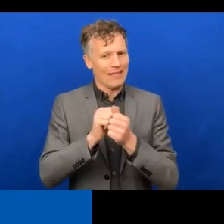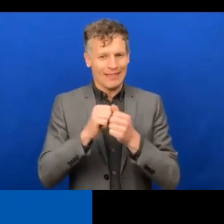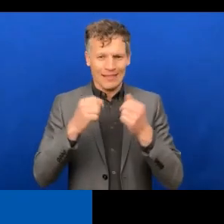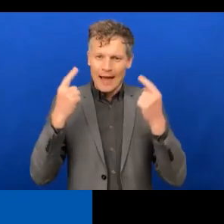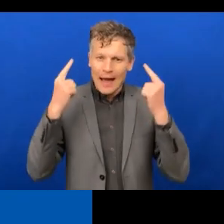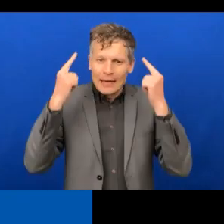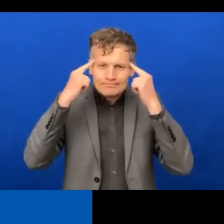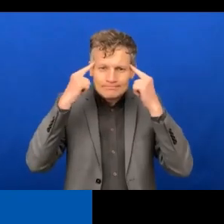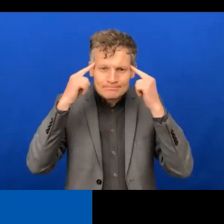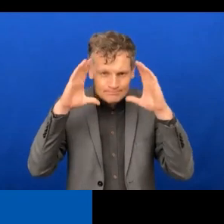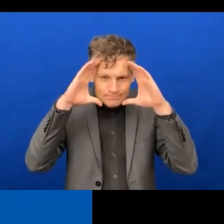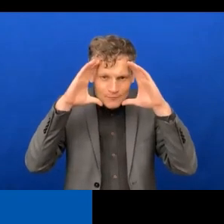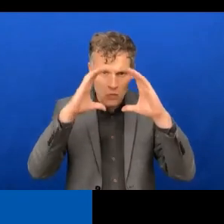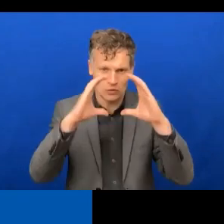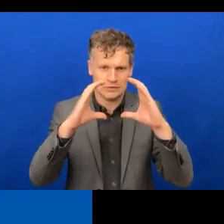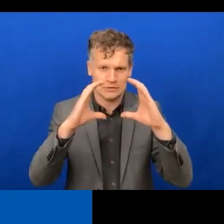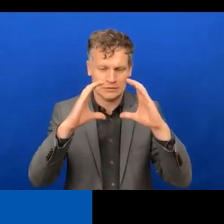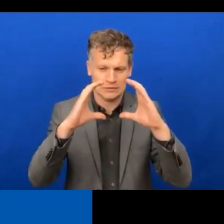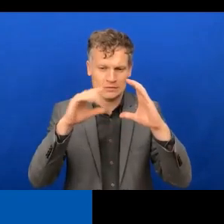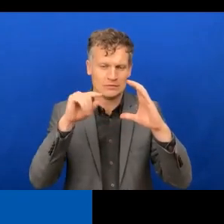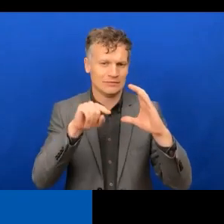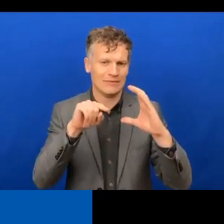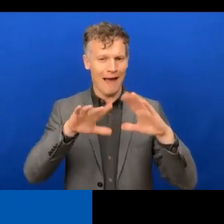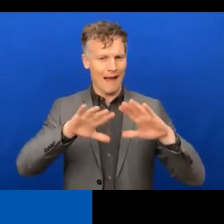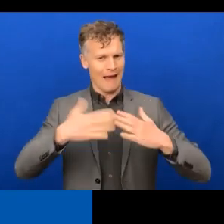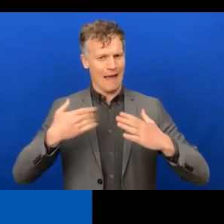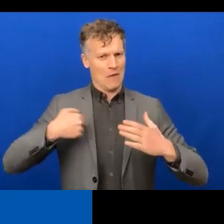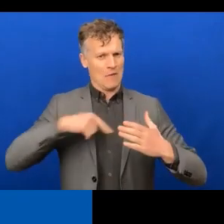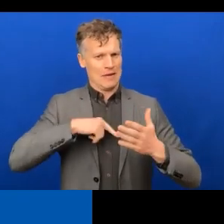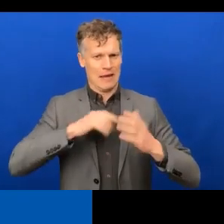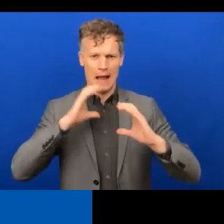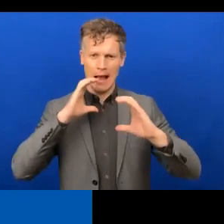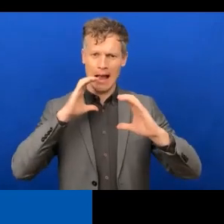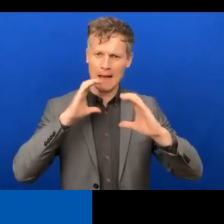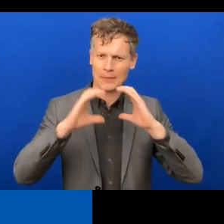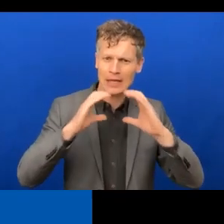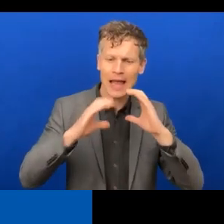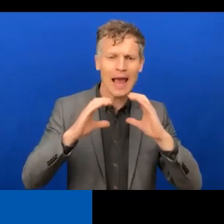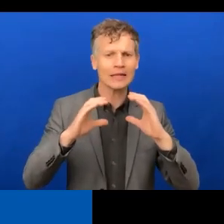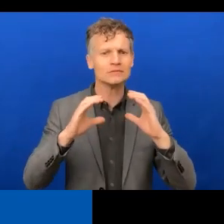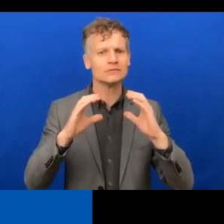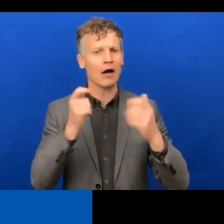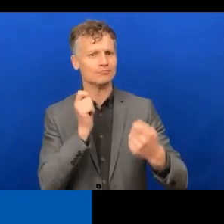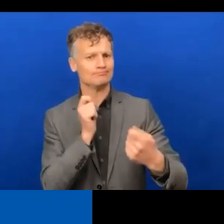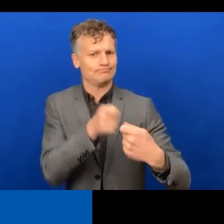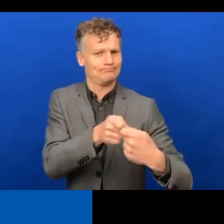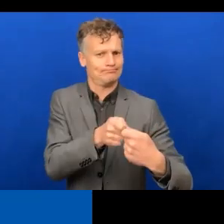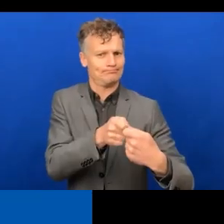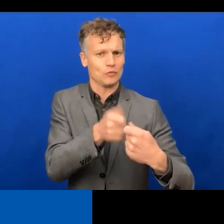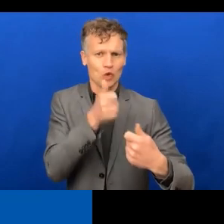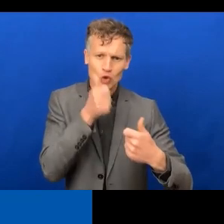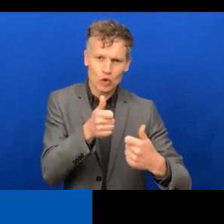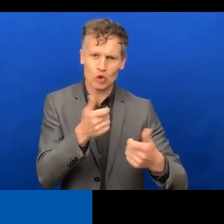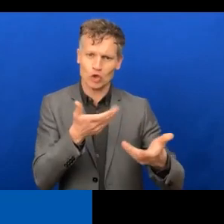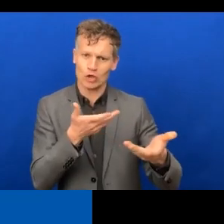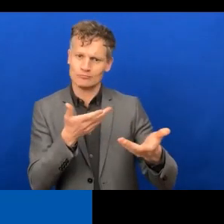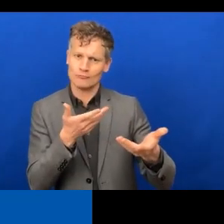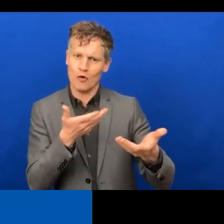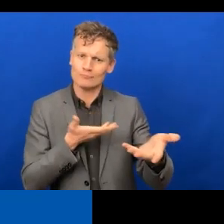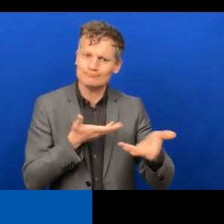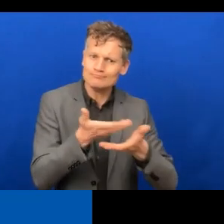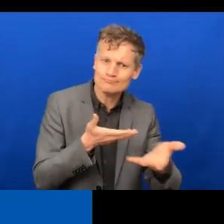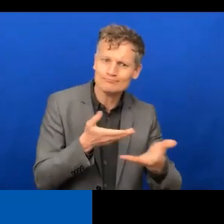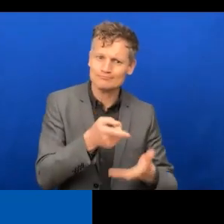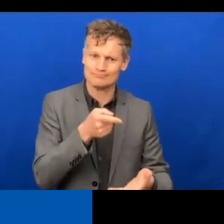communicate in the way that is appropriate for the individual. So I work with being, you know,